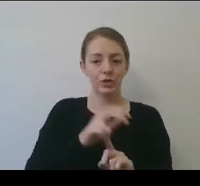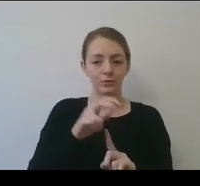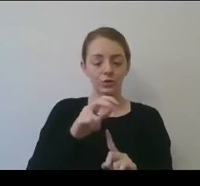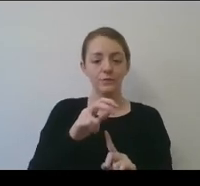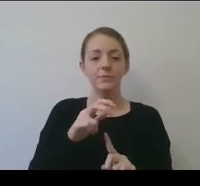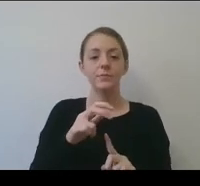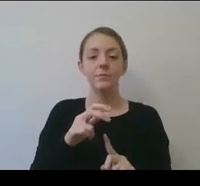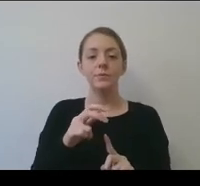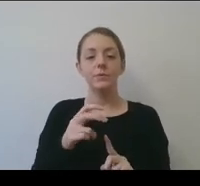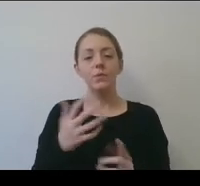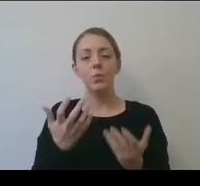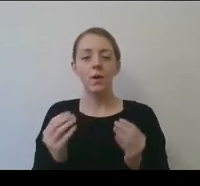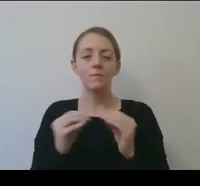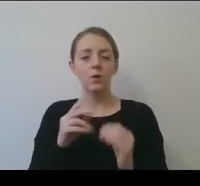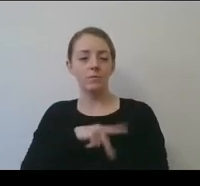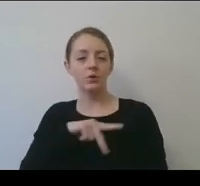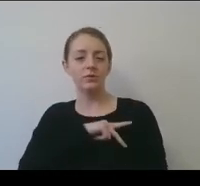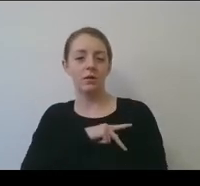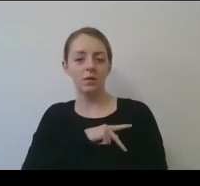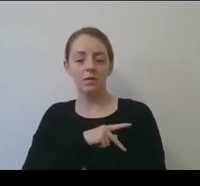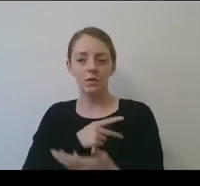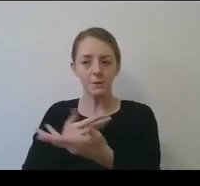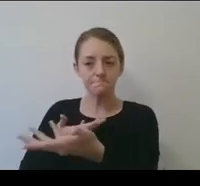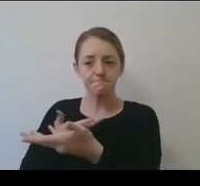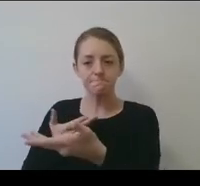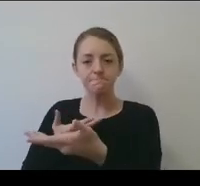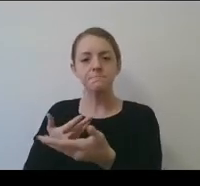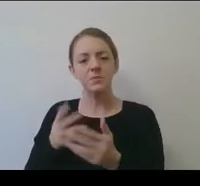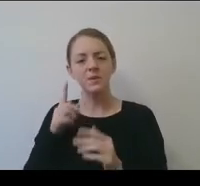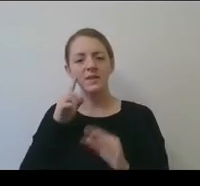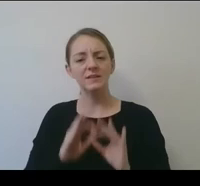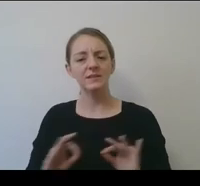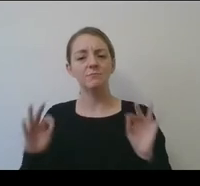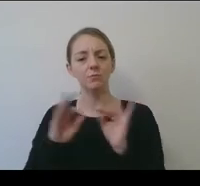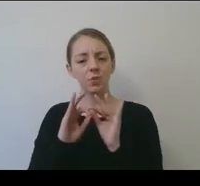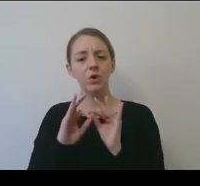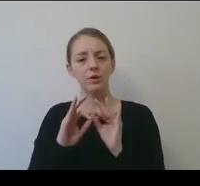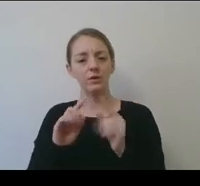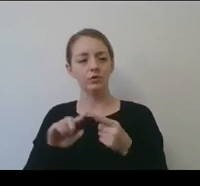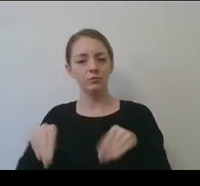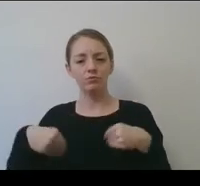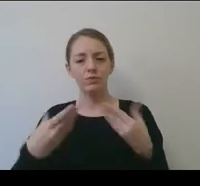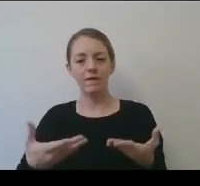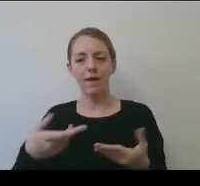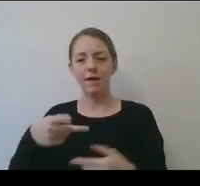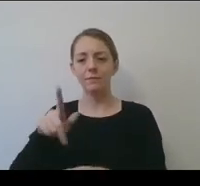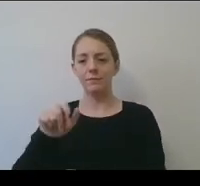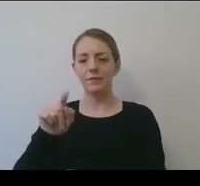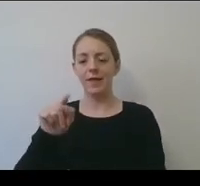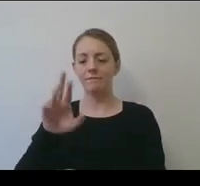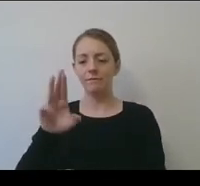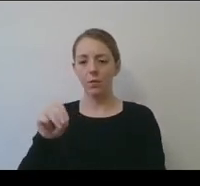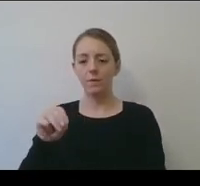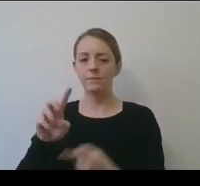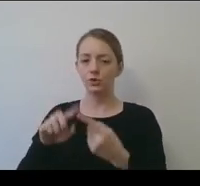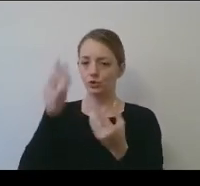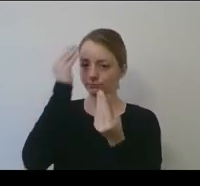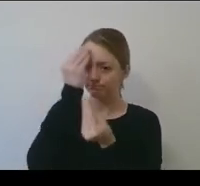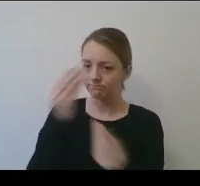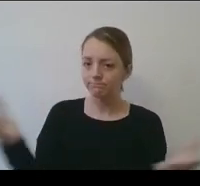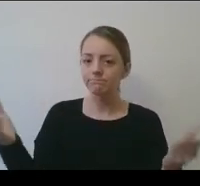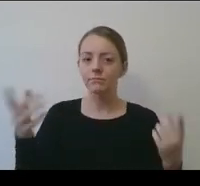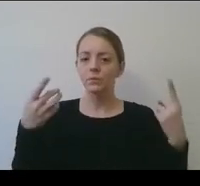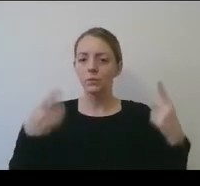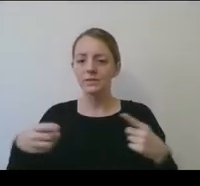more personal because we feel it's important, again, to provide that platform for informing, informing what's happening, what